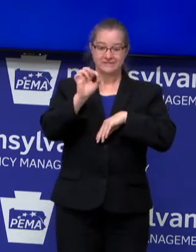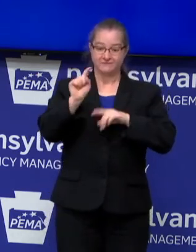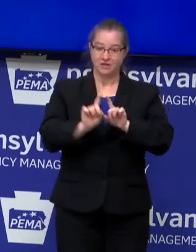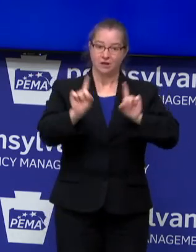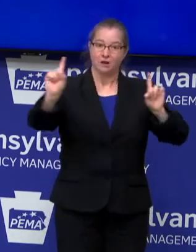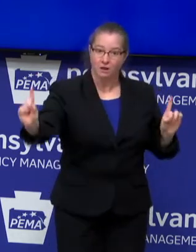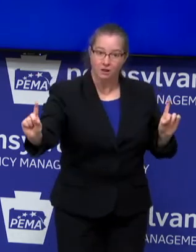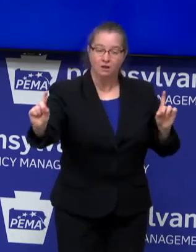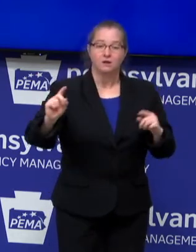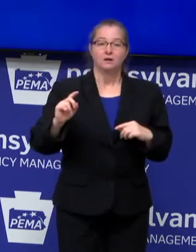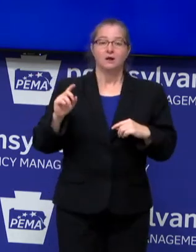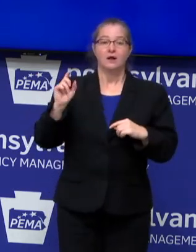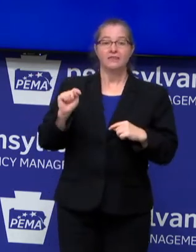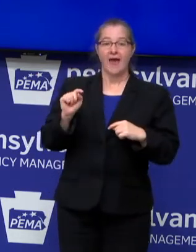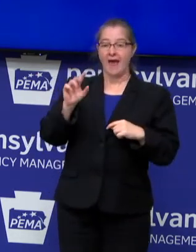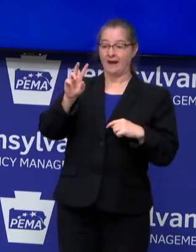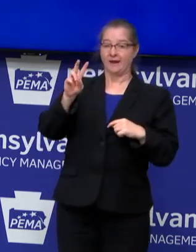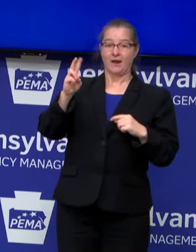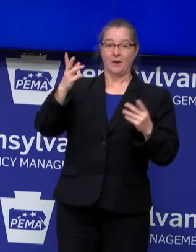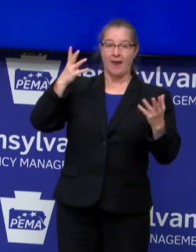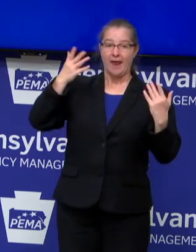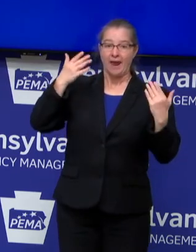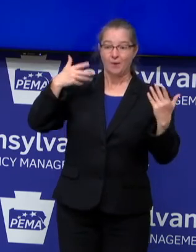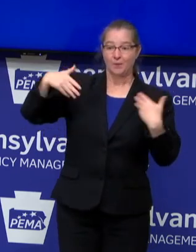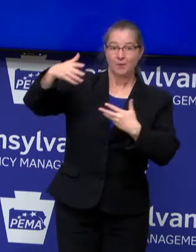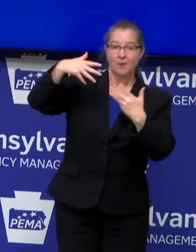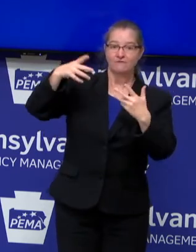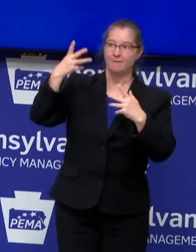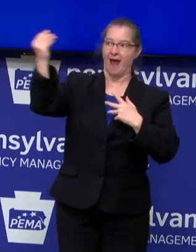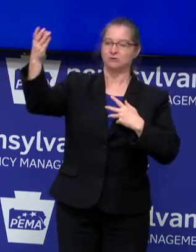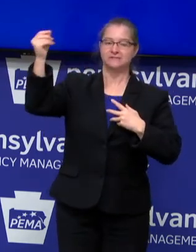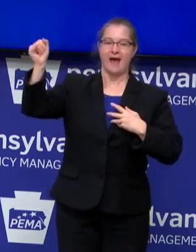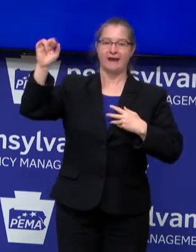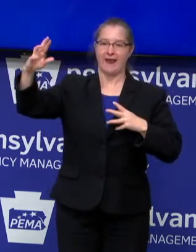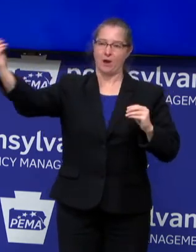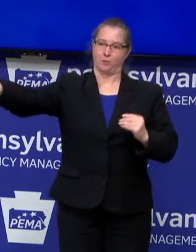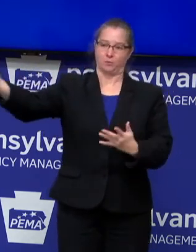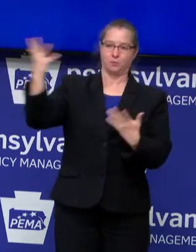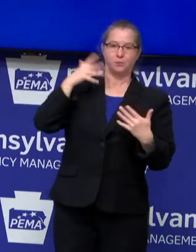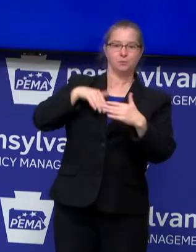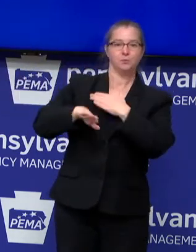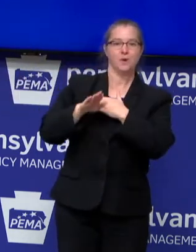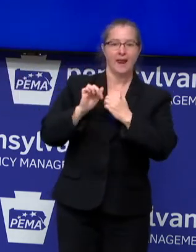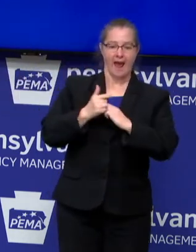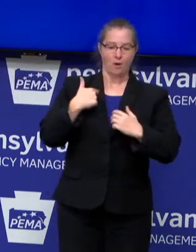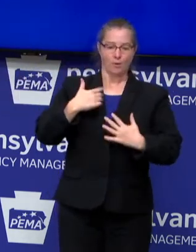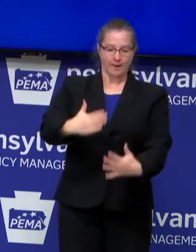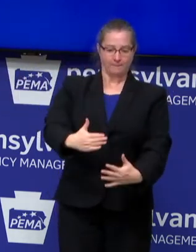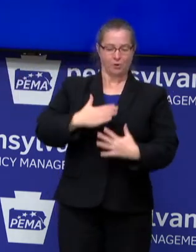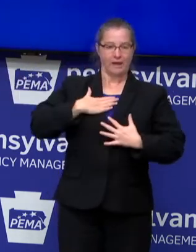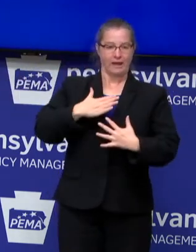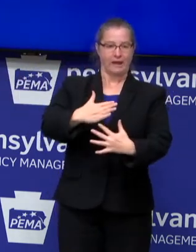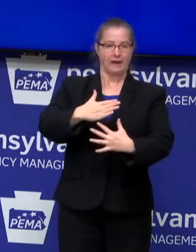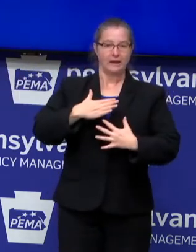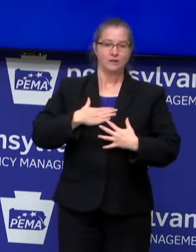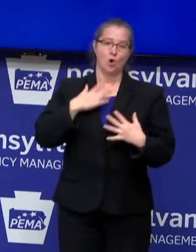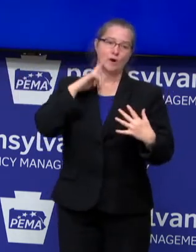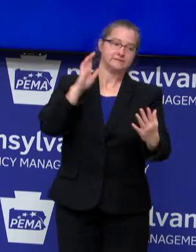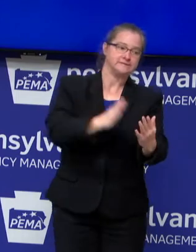ventilation with outside fresh air adequate? And how are we breathing or singing or cheering?